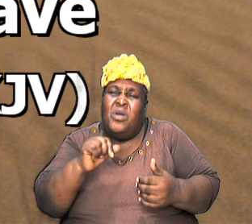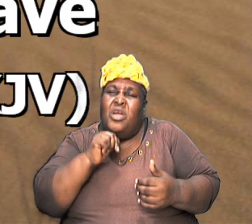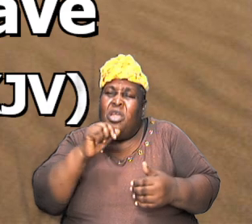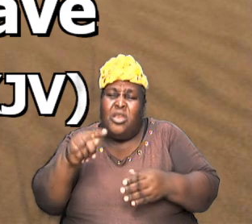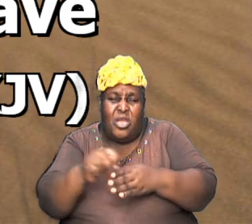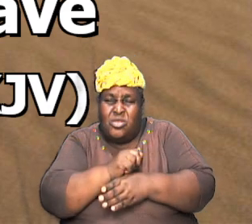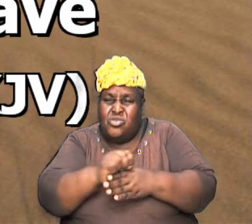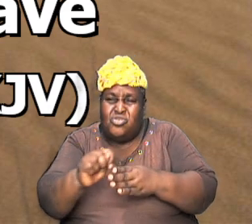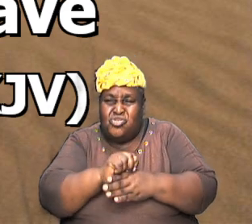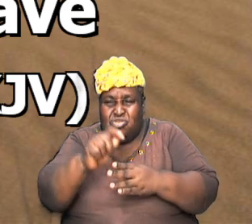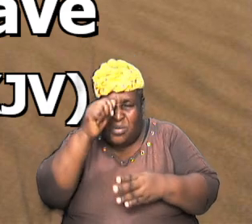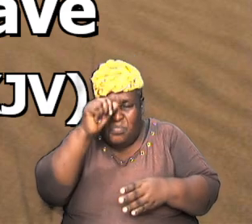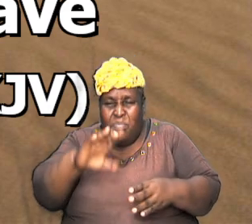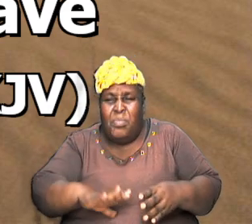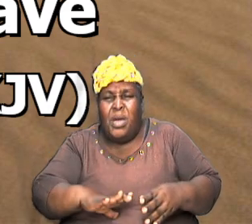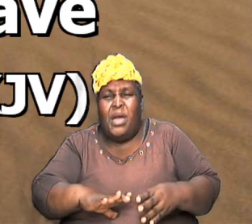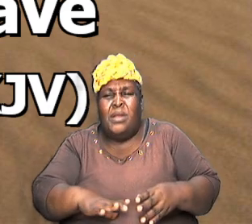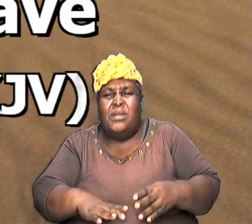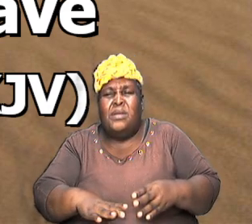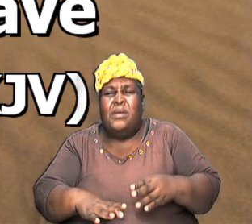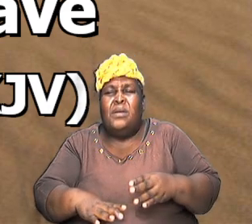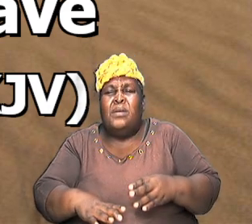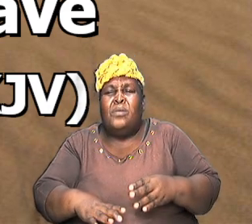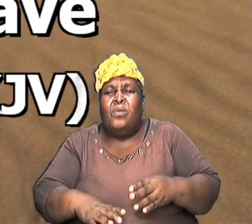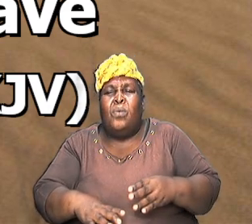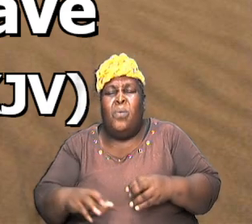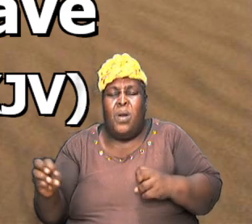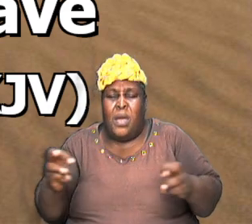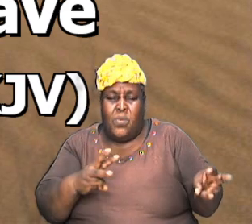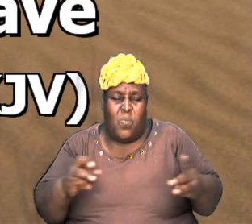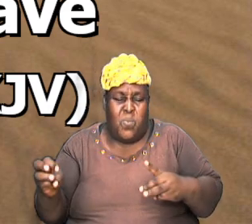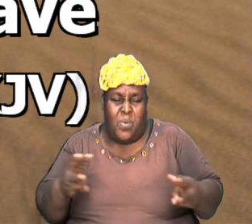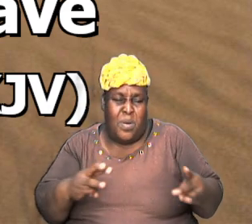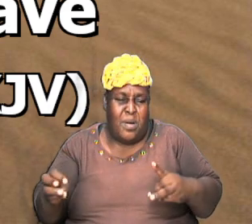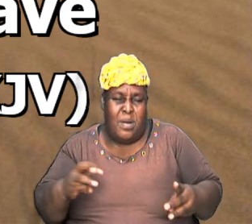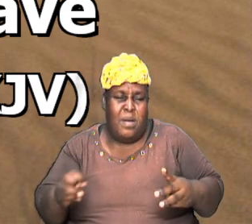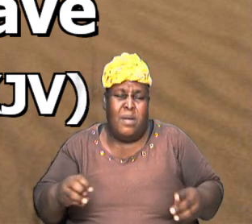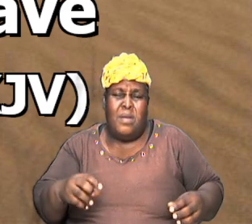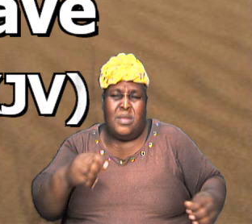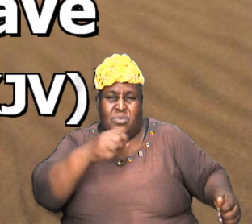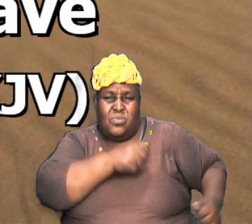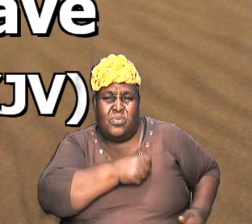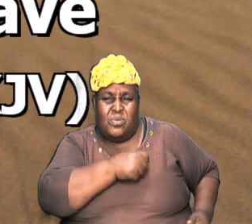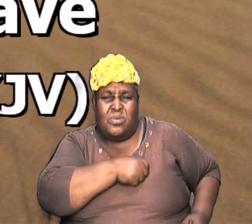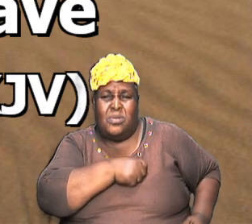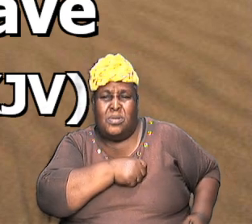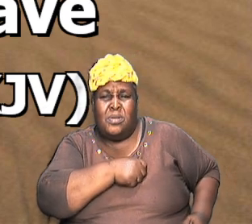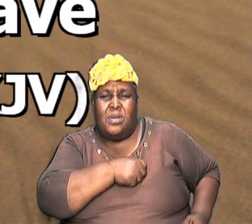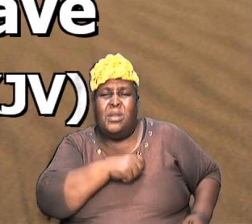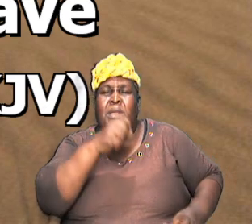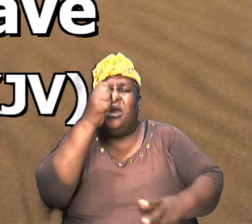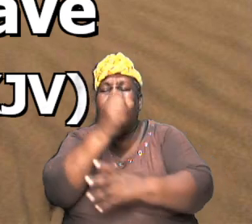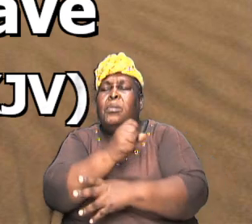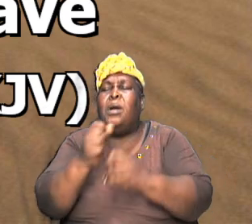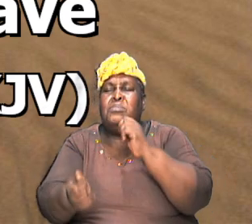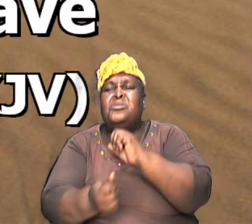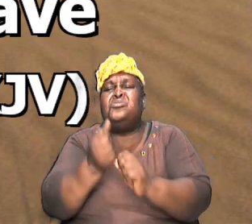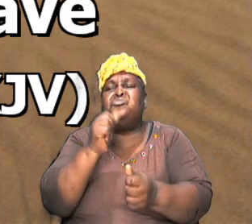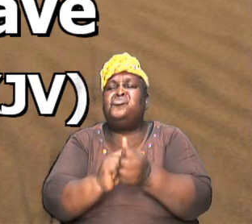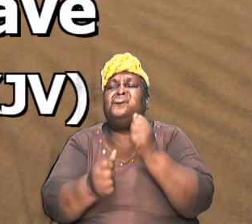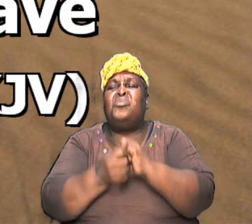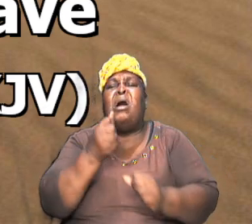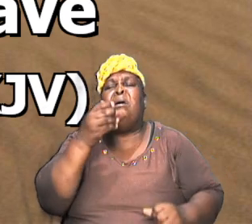folks and yet and the same way the Bible said him destroyed them and took back everything and was on his way back home that's